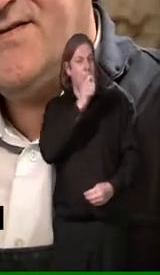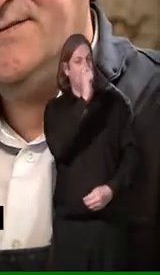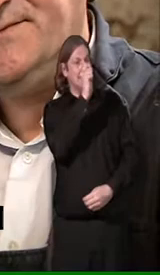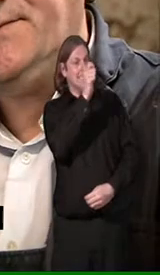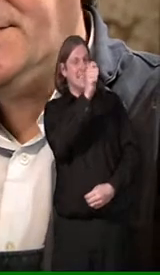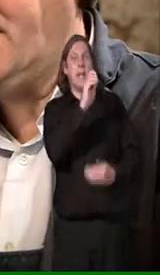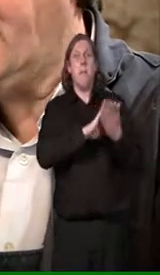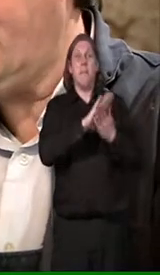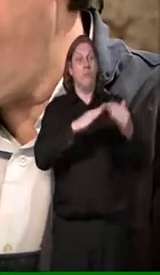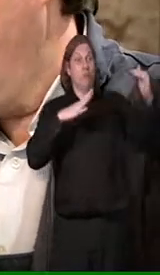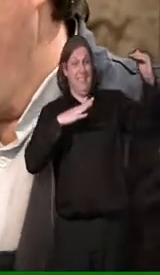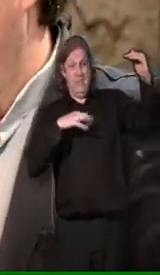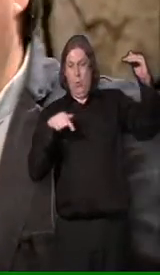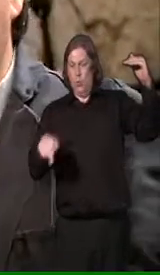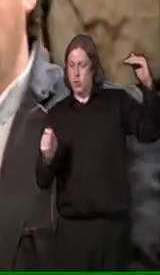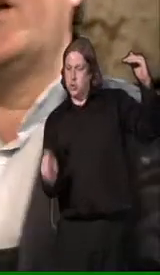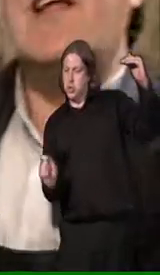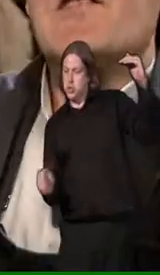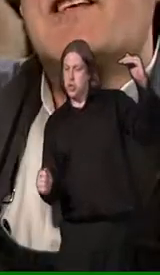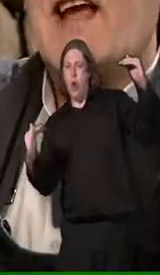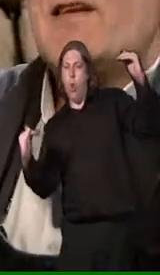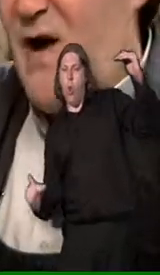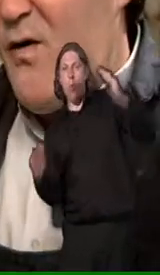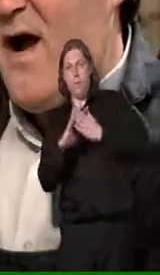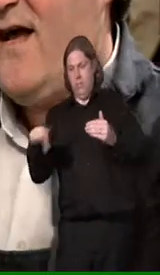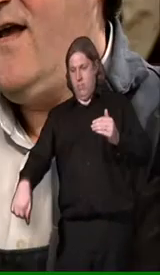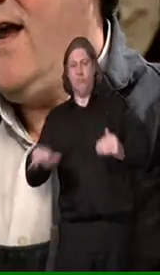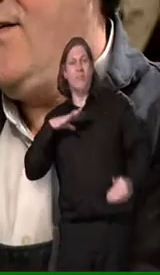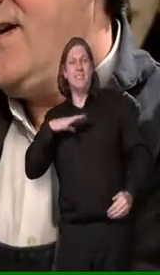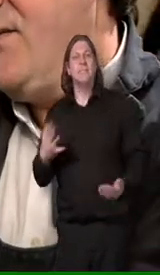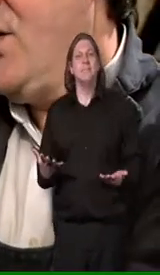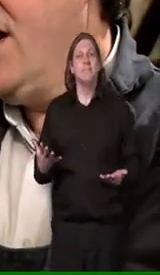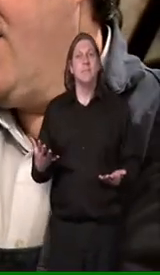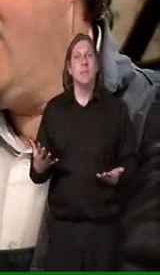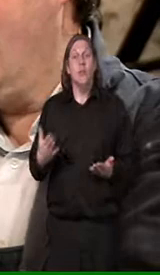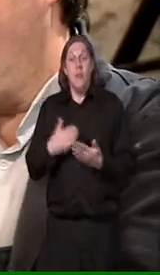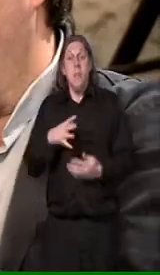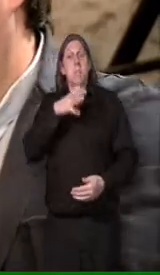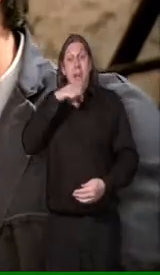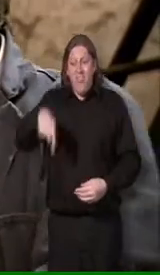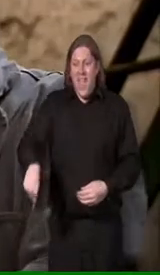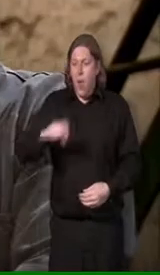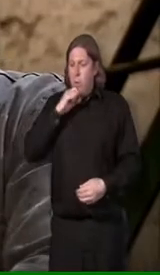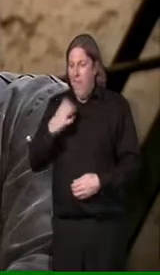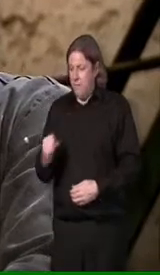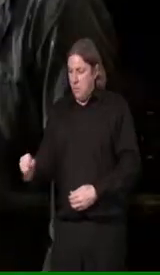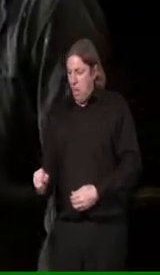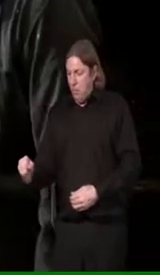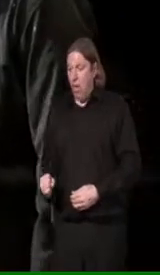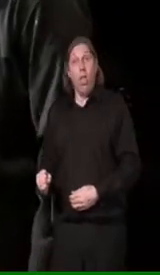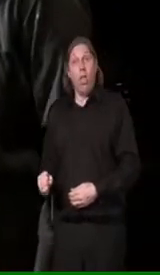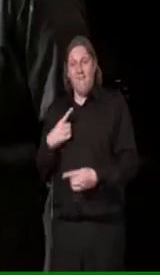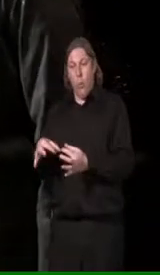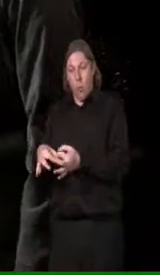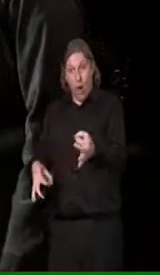of the shaft. The men there are pulling levers connected by a wire and every time the pull a lever, the pointer on this side moves